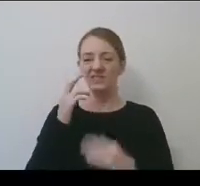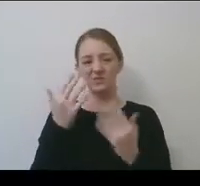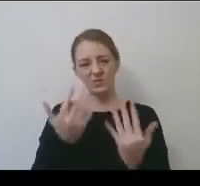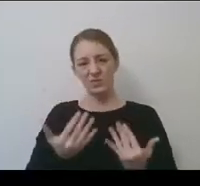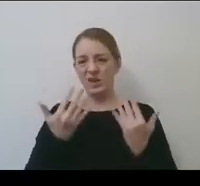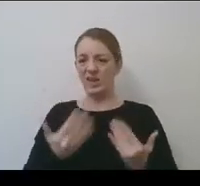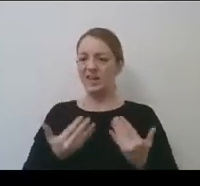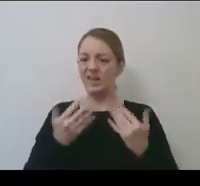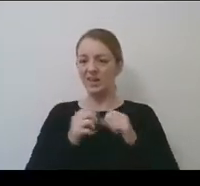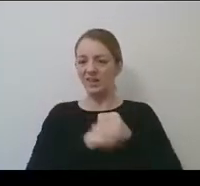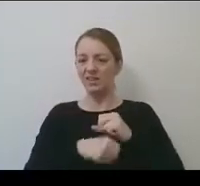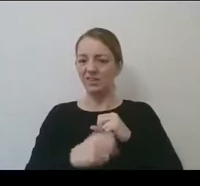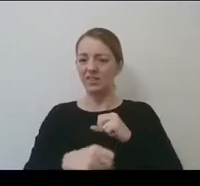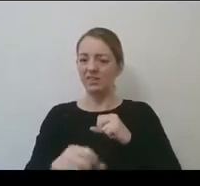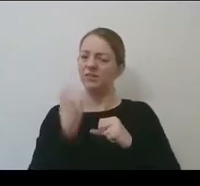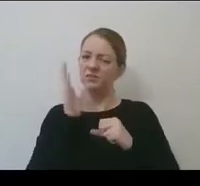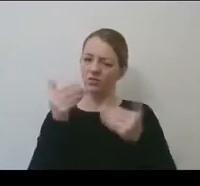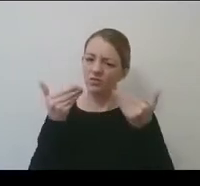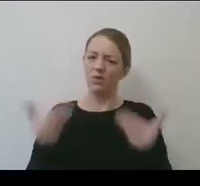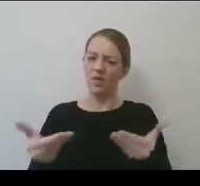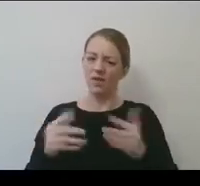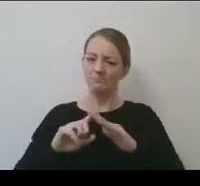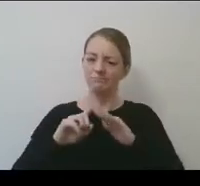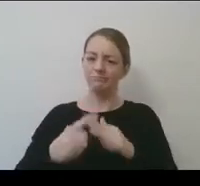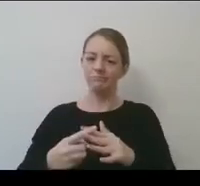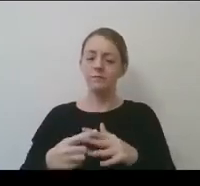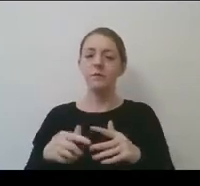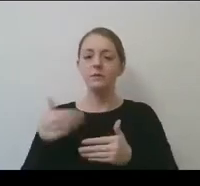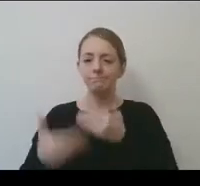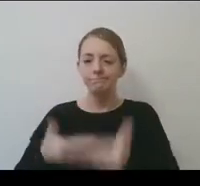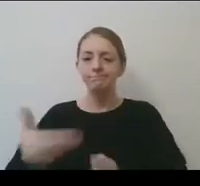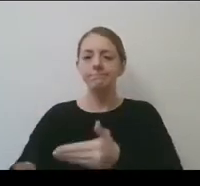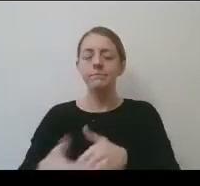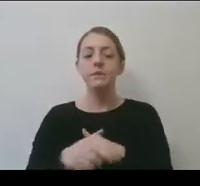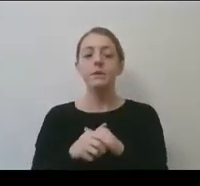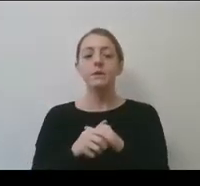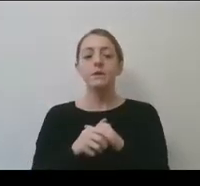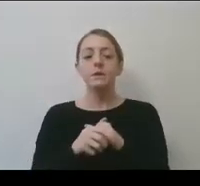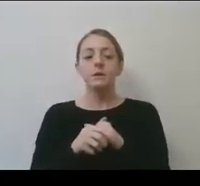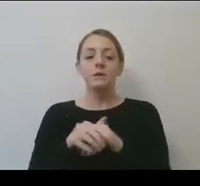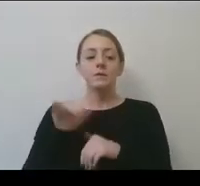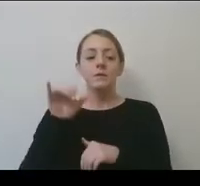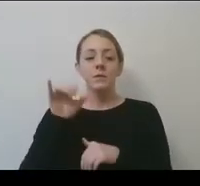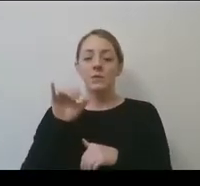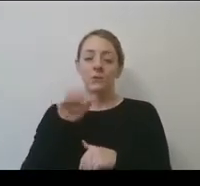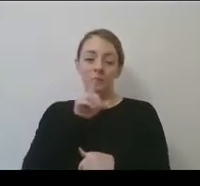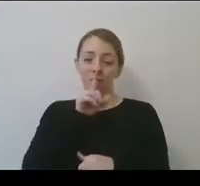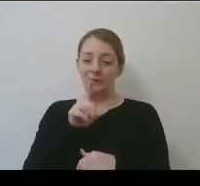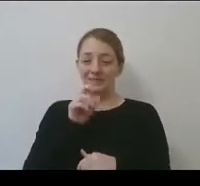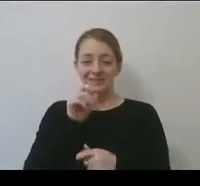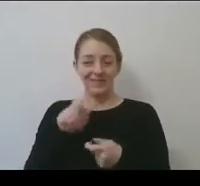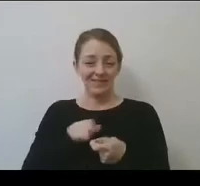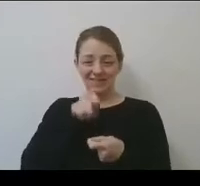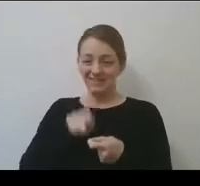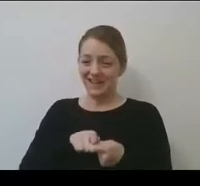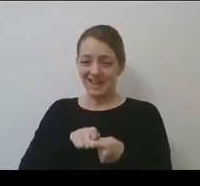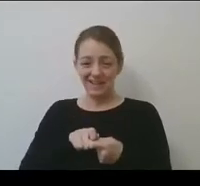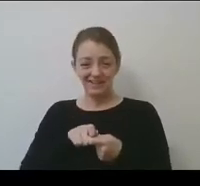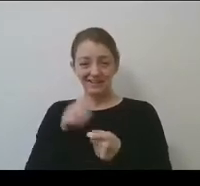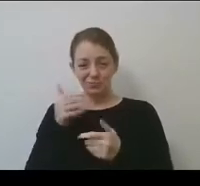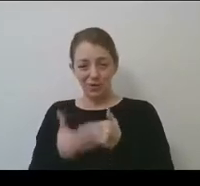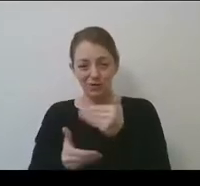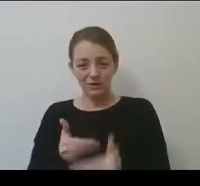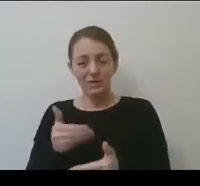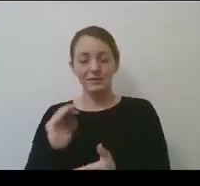let's proceed. So while it was not, um, uh, an exact science, if you will, with, with the audit that we